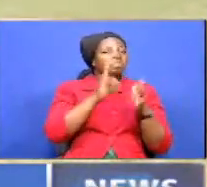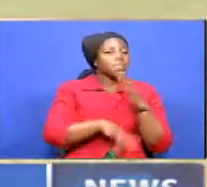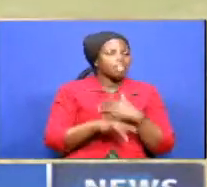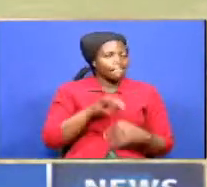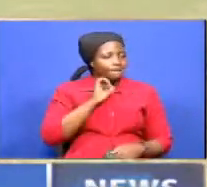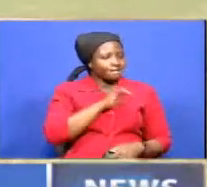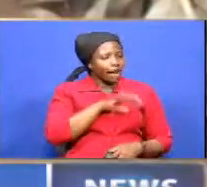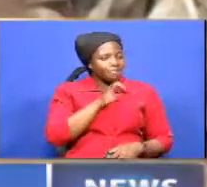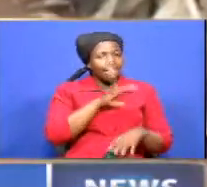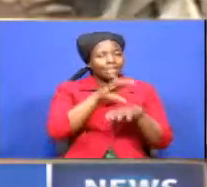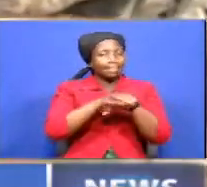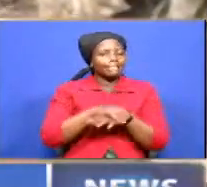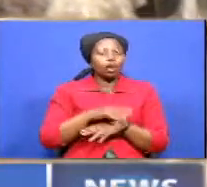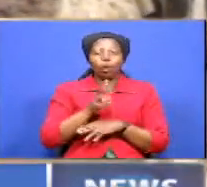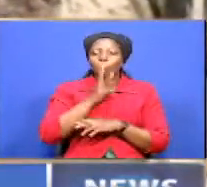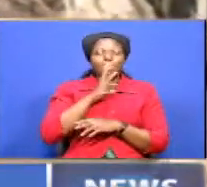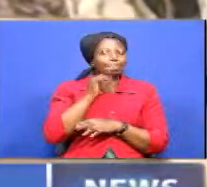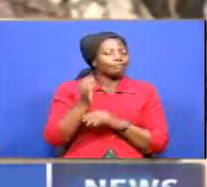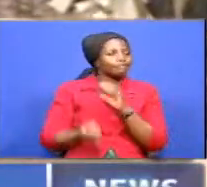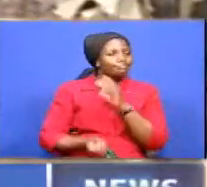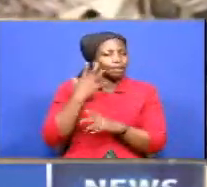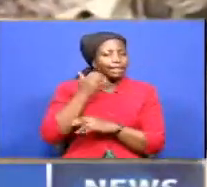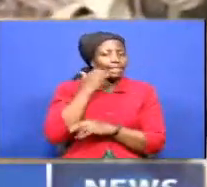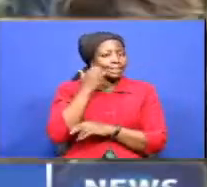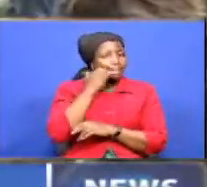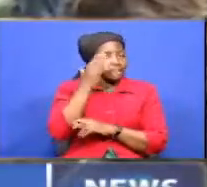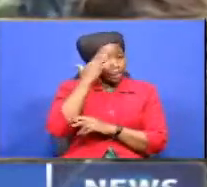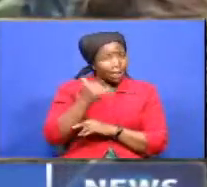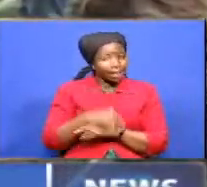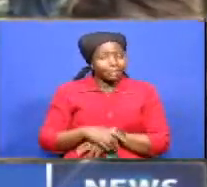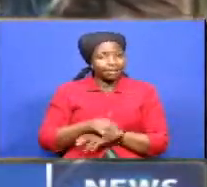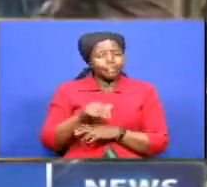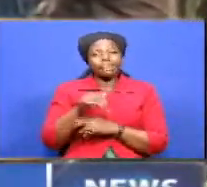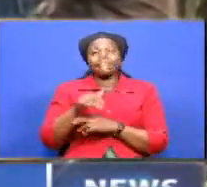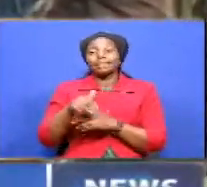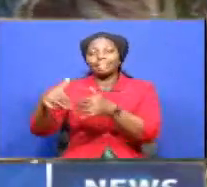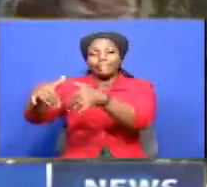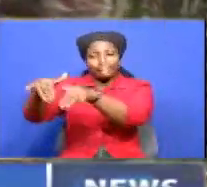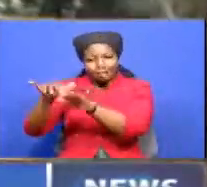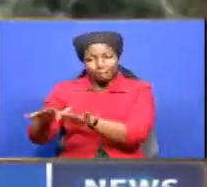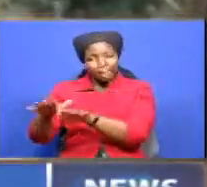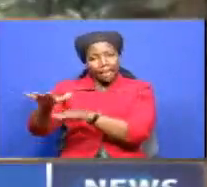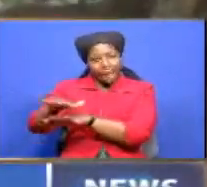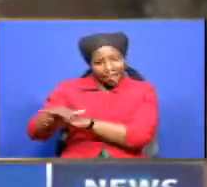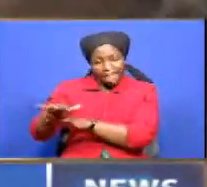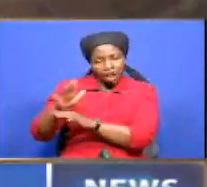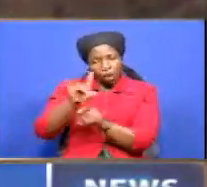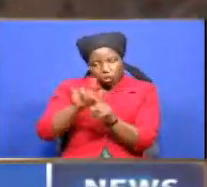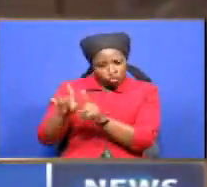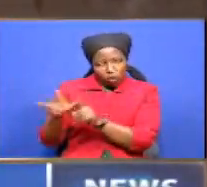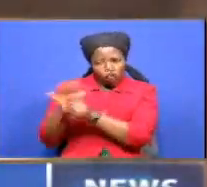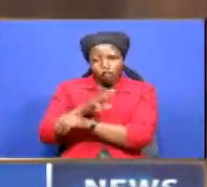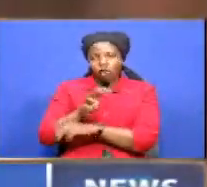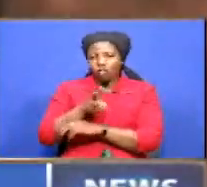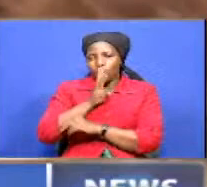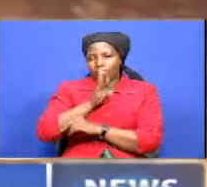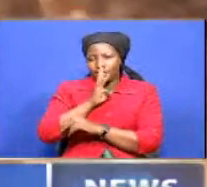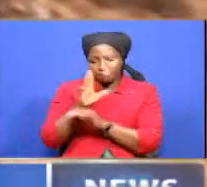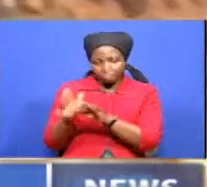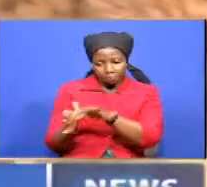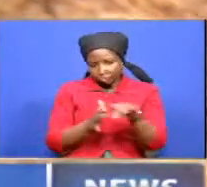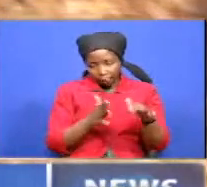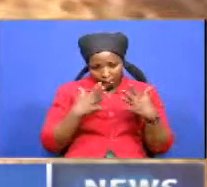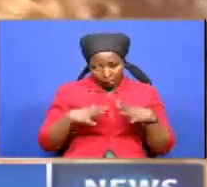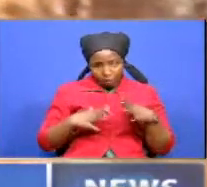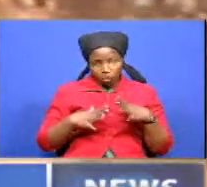contracting waterborne diseases noting that a cemetery nearby is also covered by floodwaters and residents